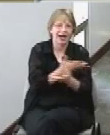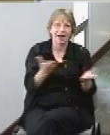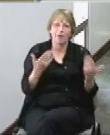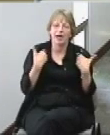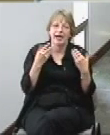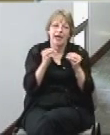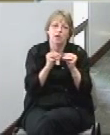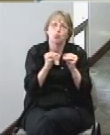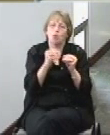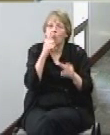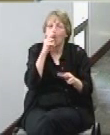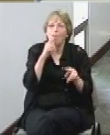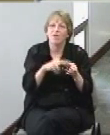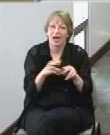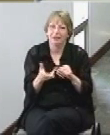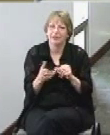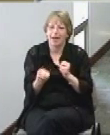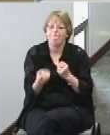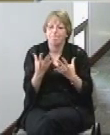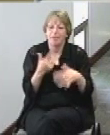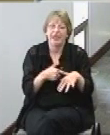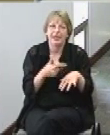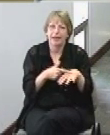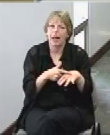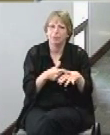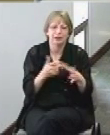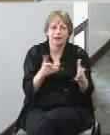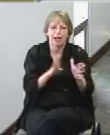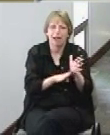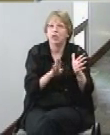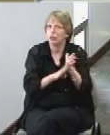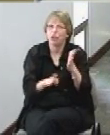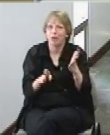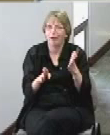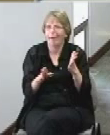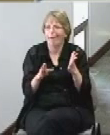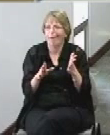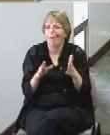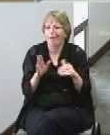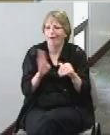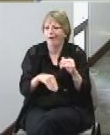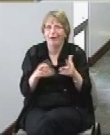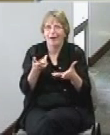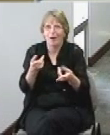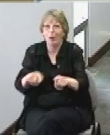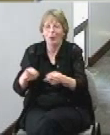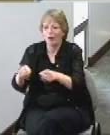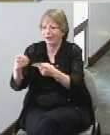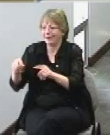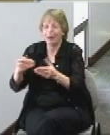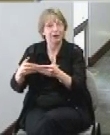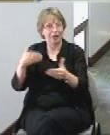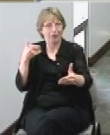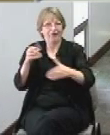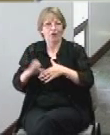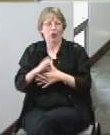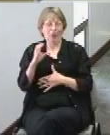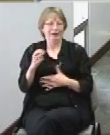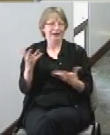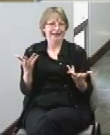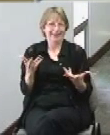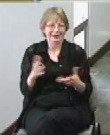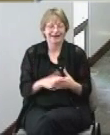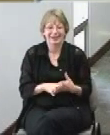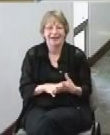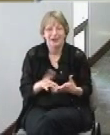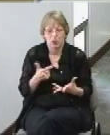fun and many times it's more affordable than what they were doing we will have a website that